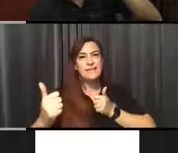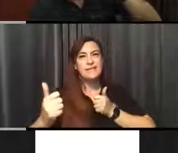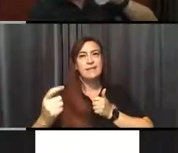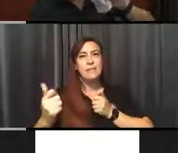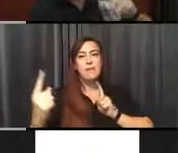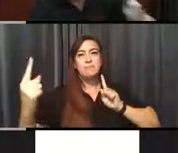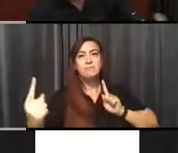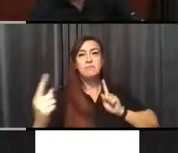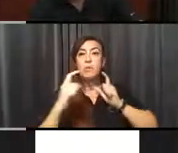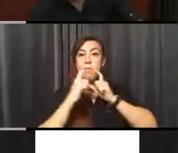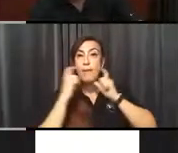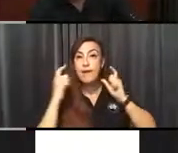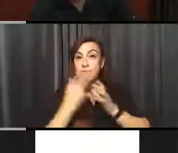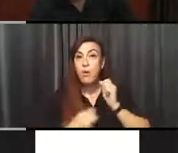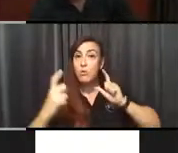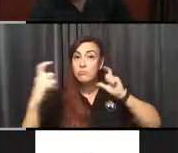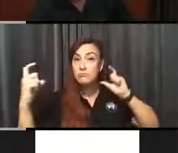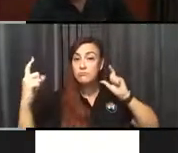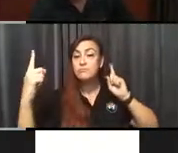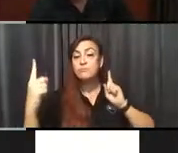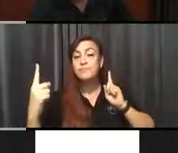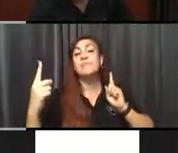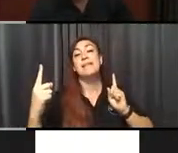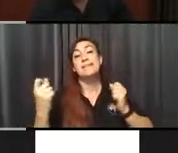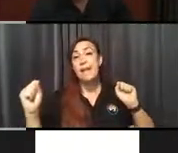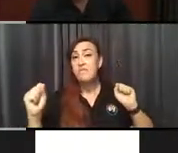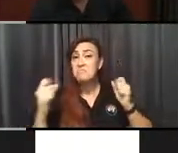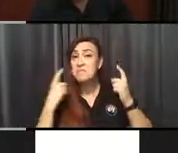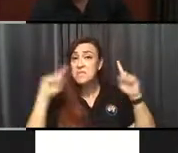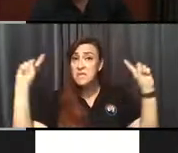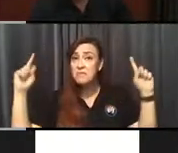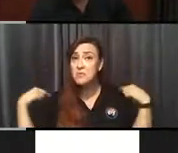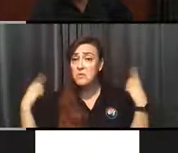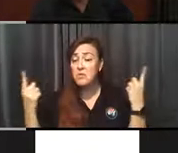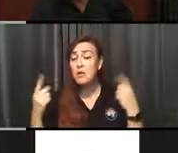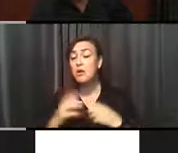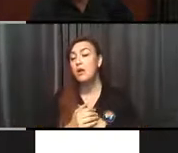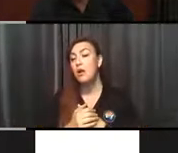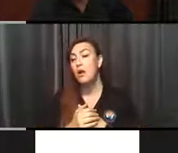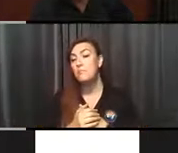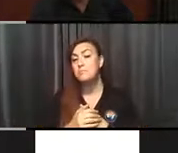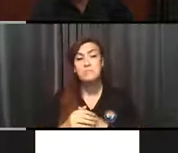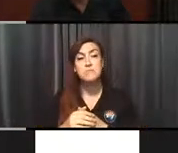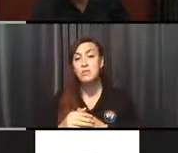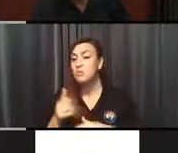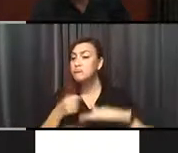wearing a mask, and we're being very safe. And it's been successful getting people into different programs.